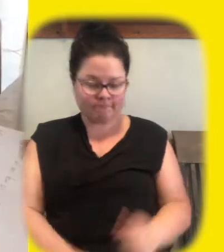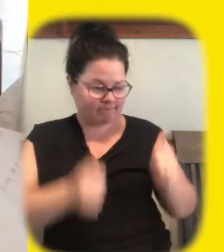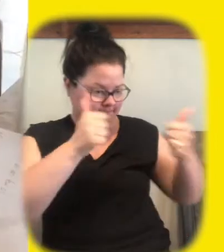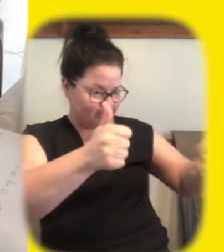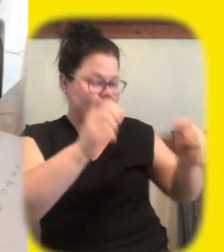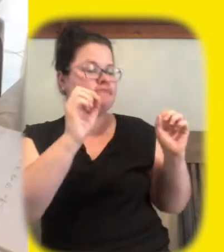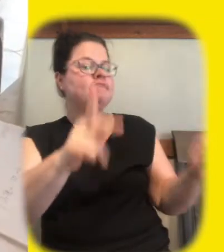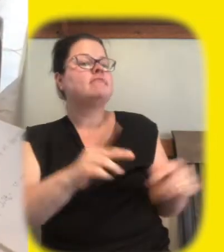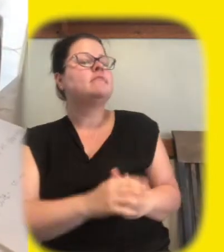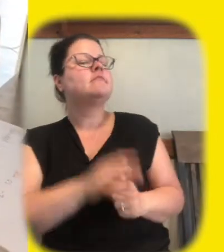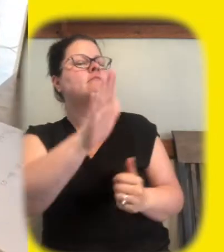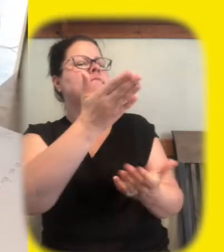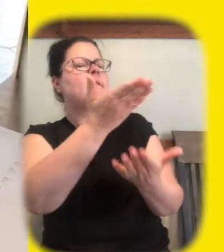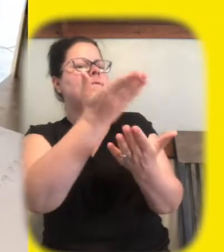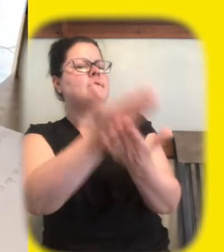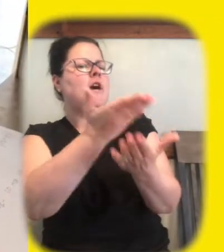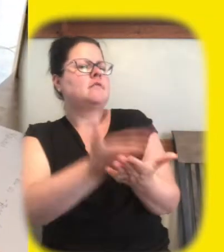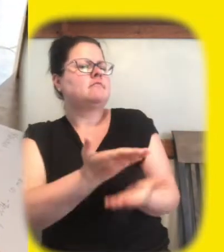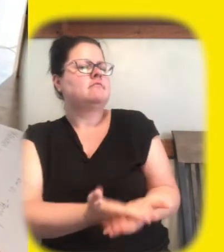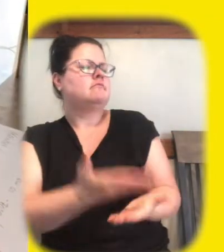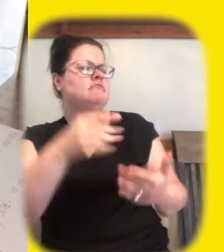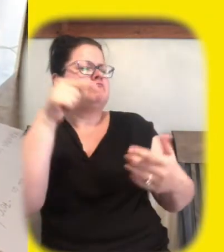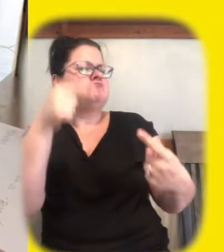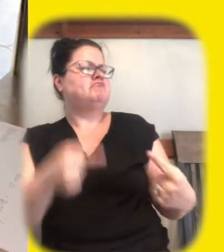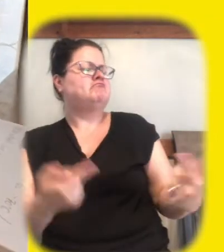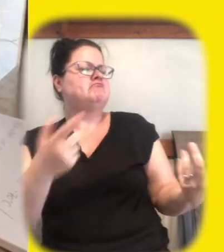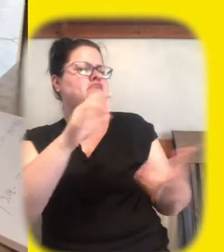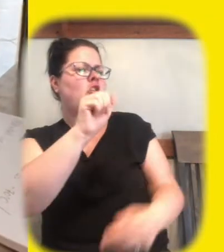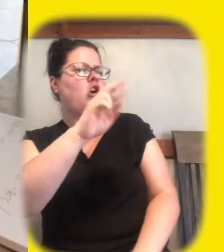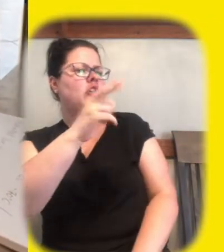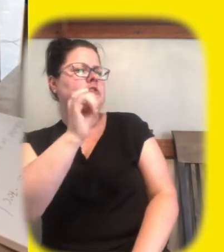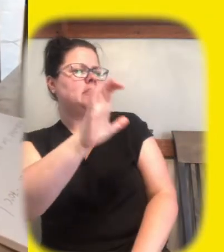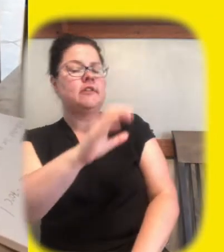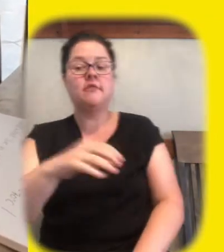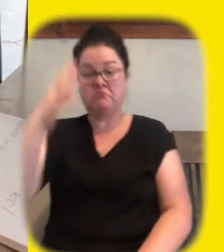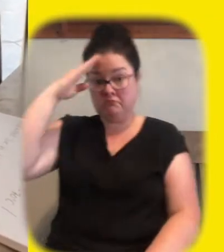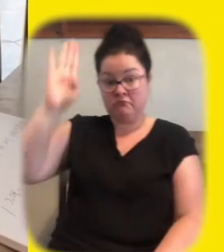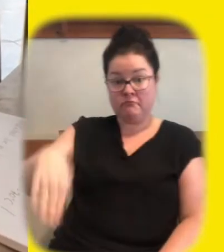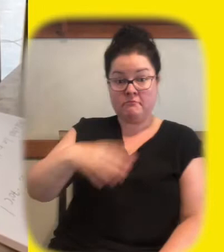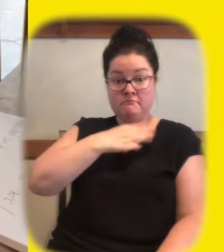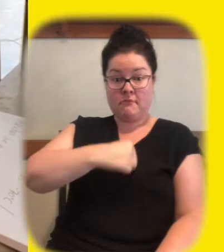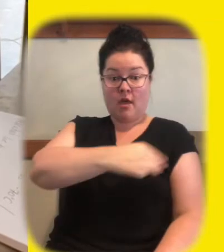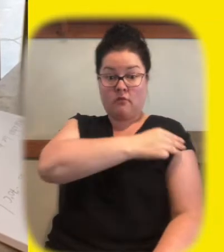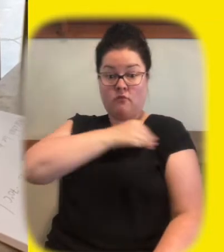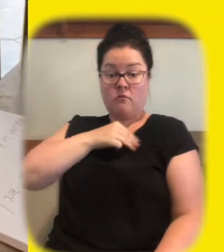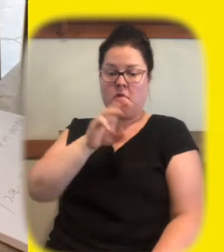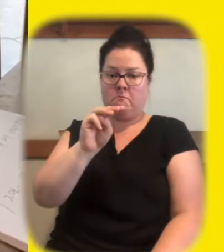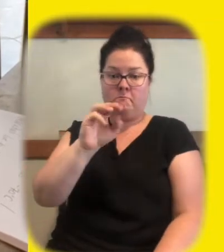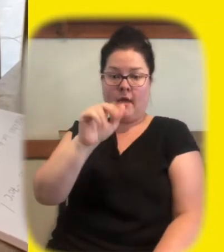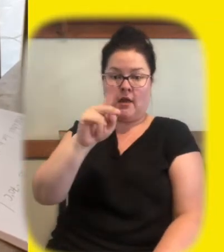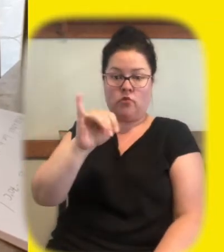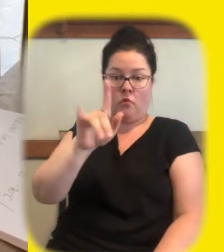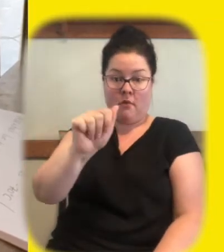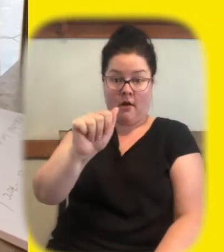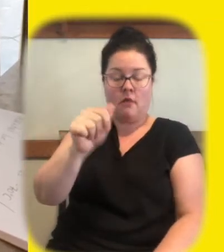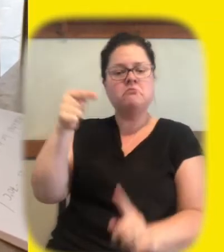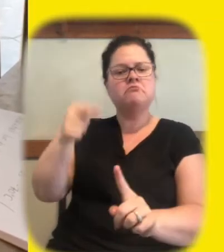yeah there we go what are some of your facts about the arctic manitoba is an ocean oh